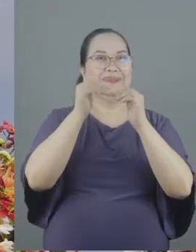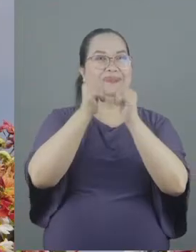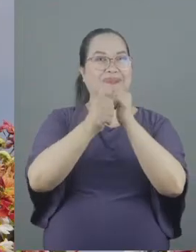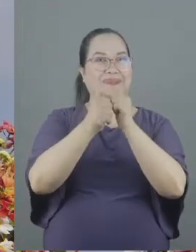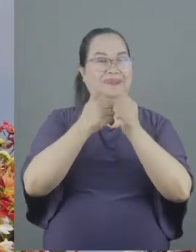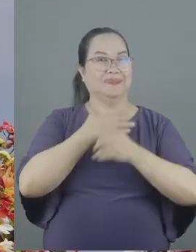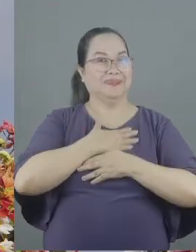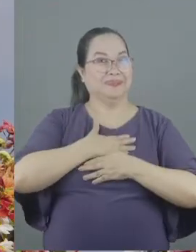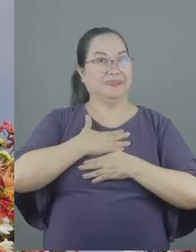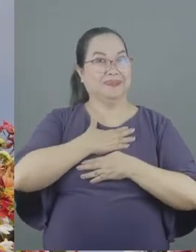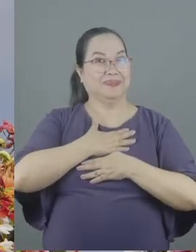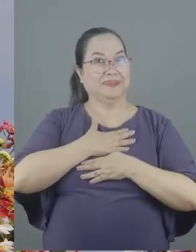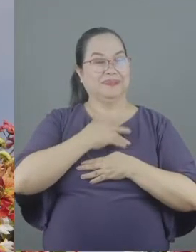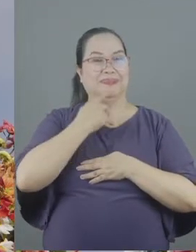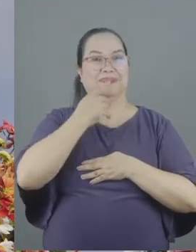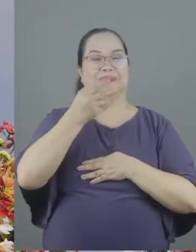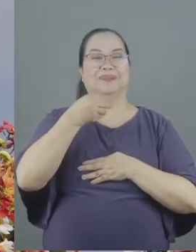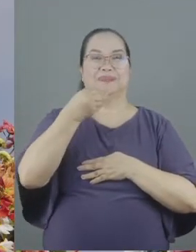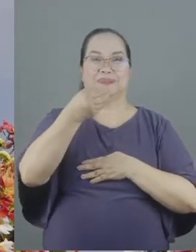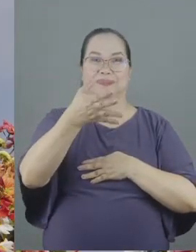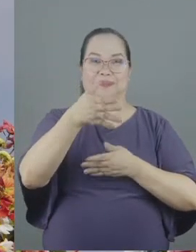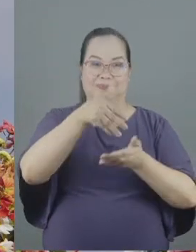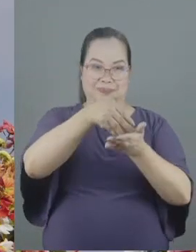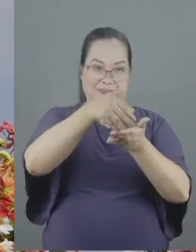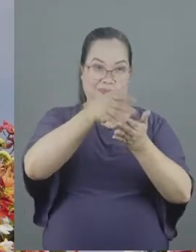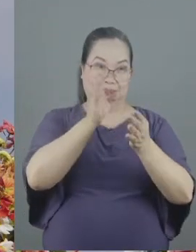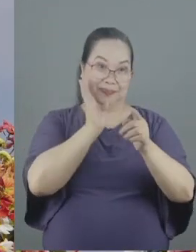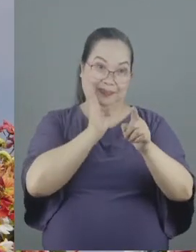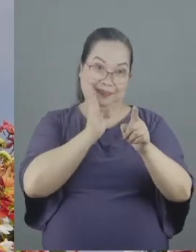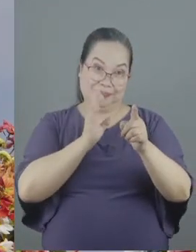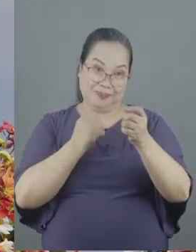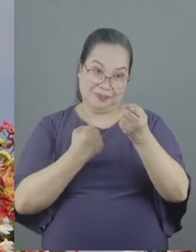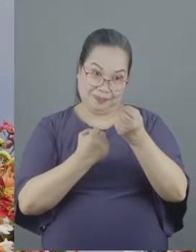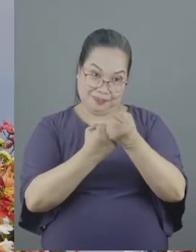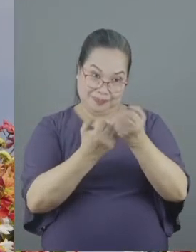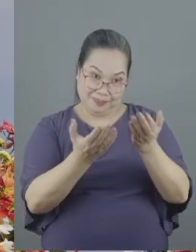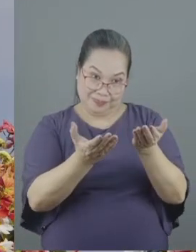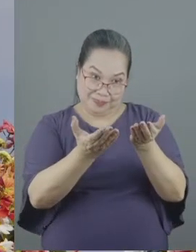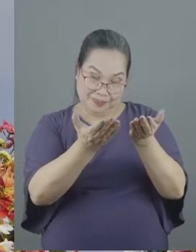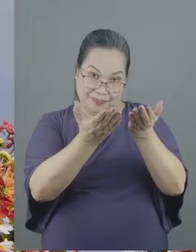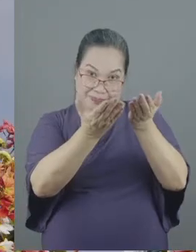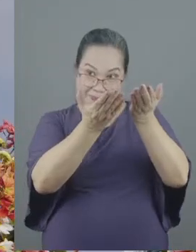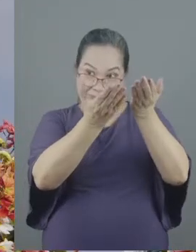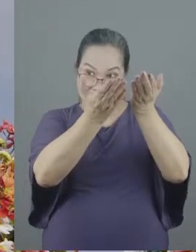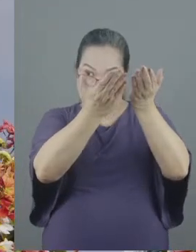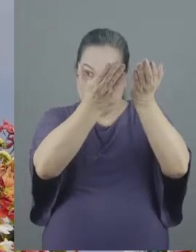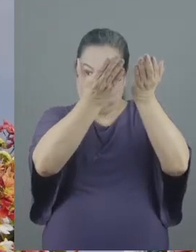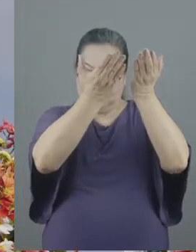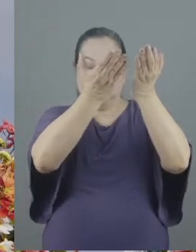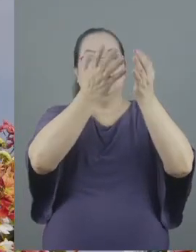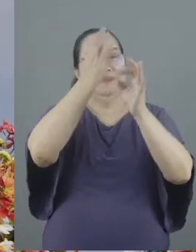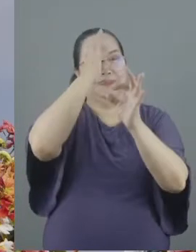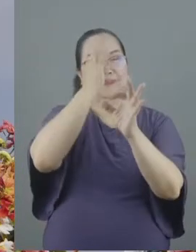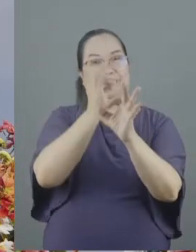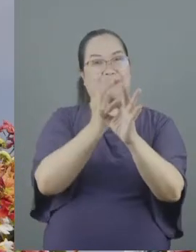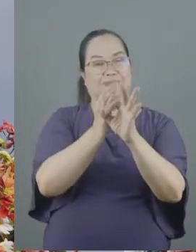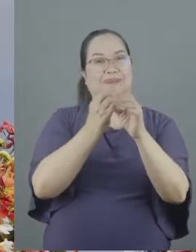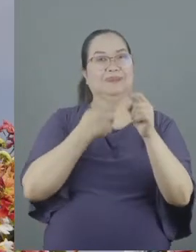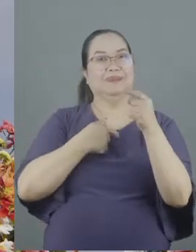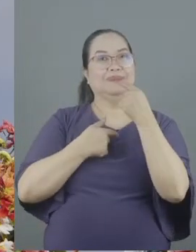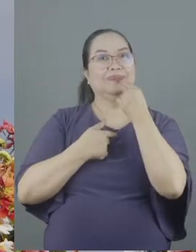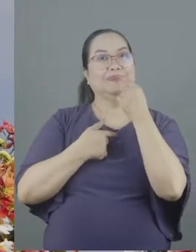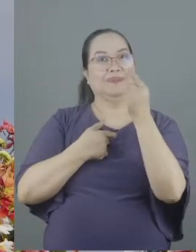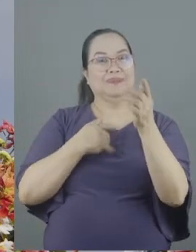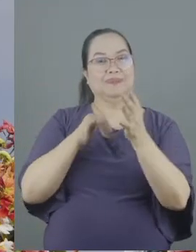pleased here is to grant the weaker brother the blessing of being edified or built up in the faith he already said that